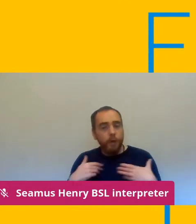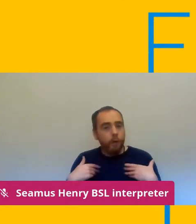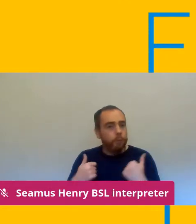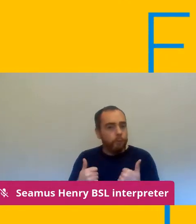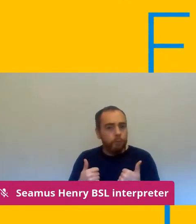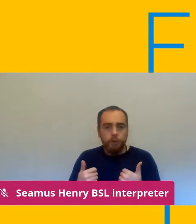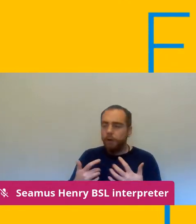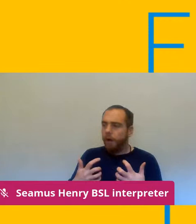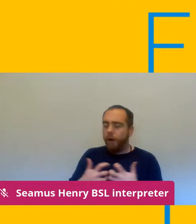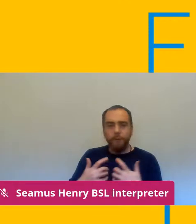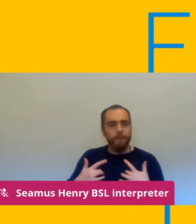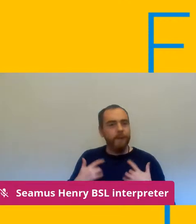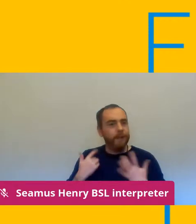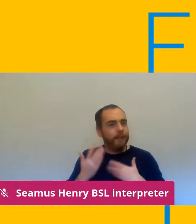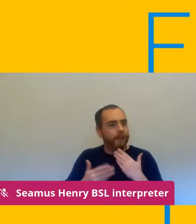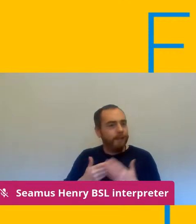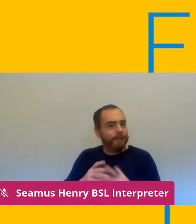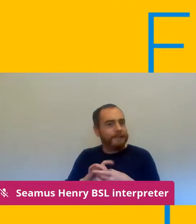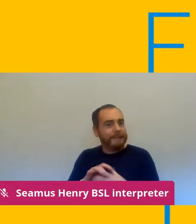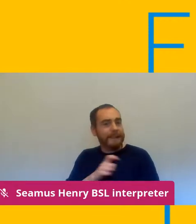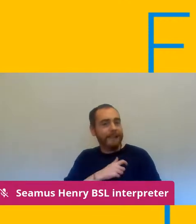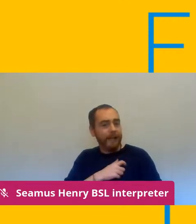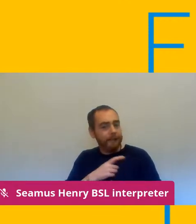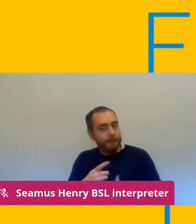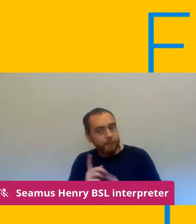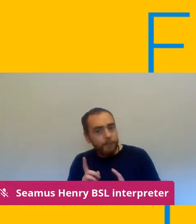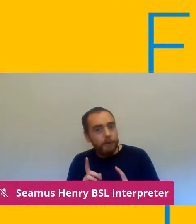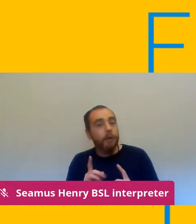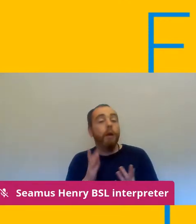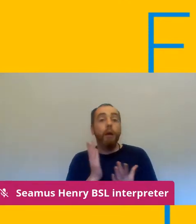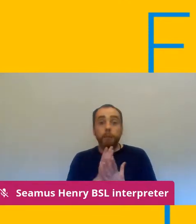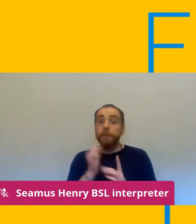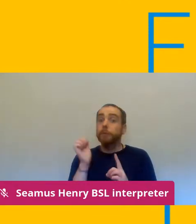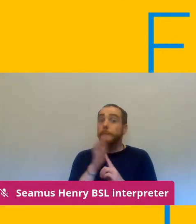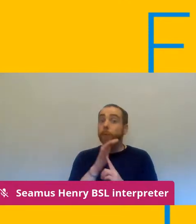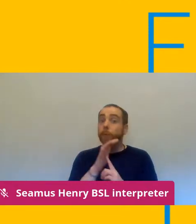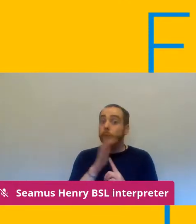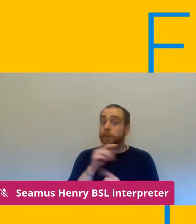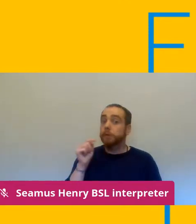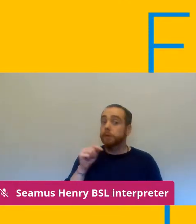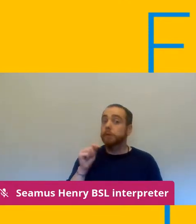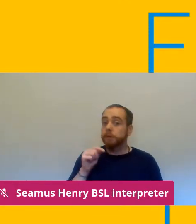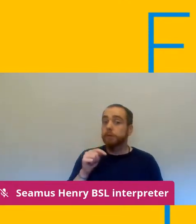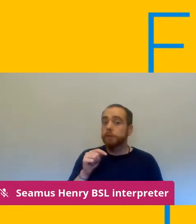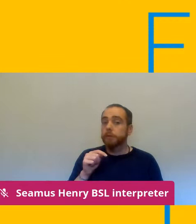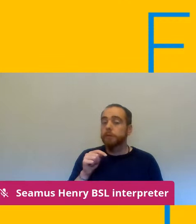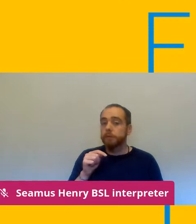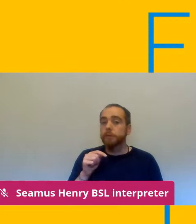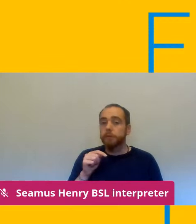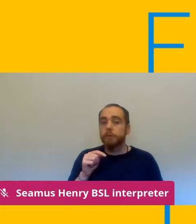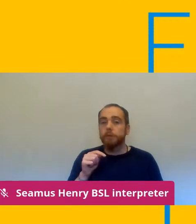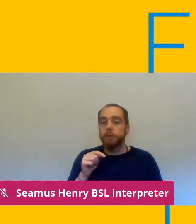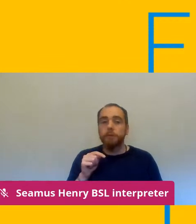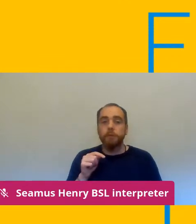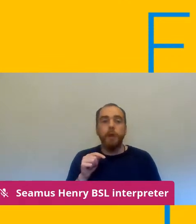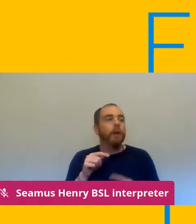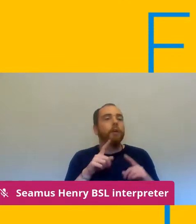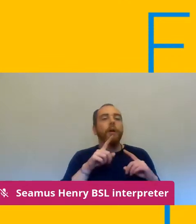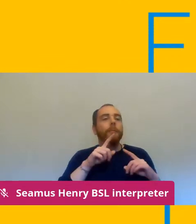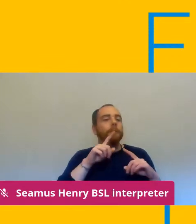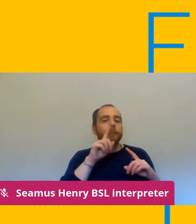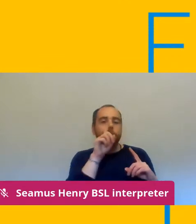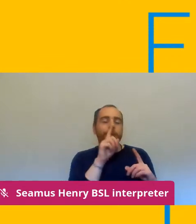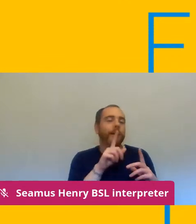that that's just as important as jumping into a car or jumping into a bus and going into work in fe there are a lot of